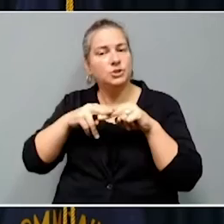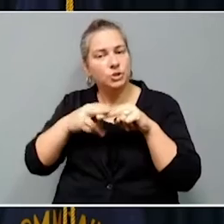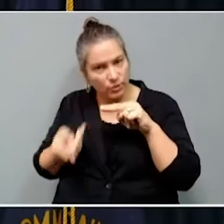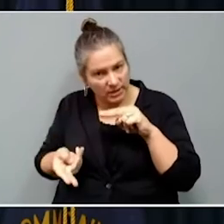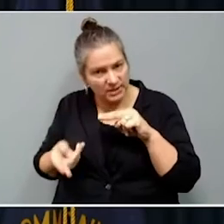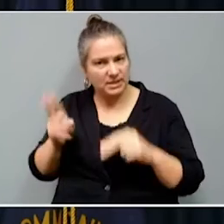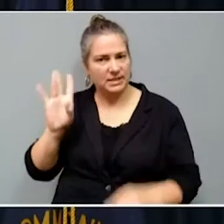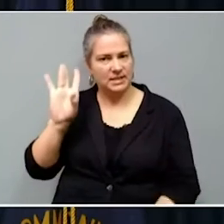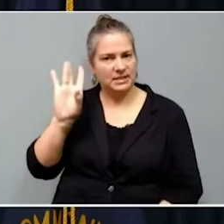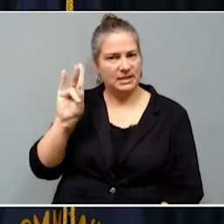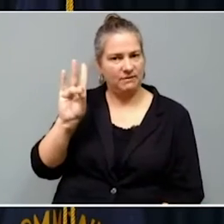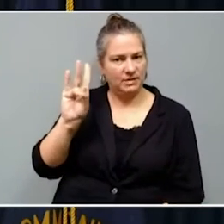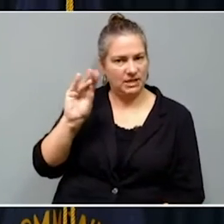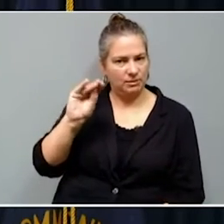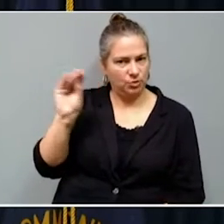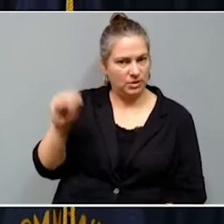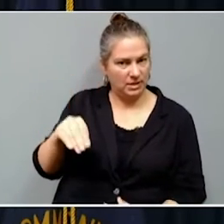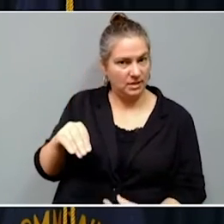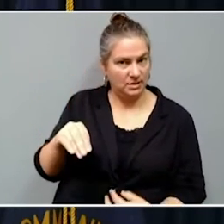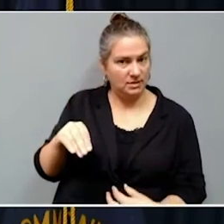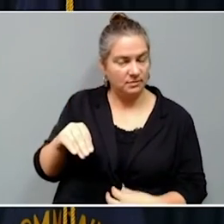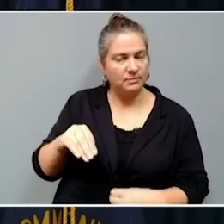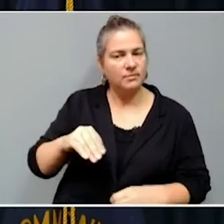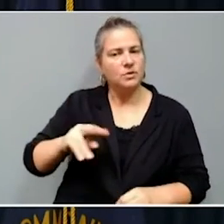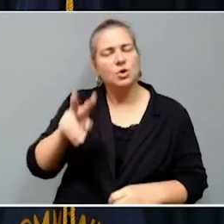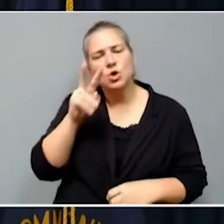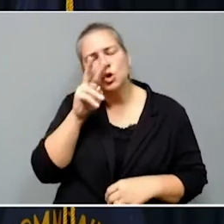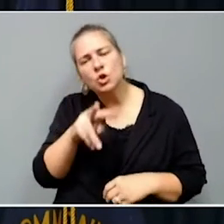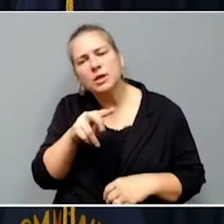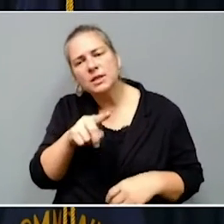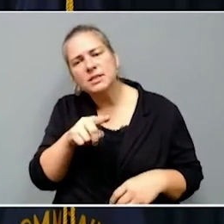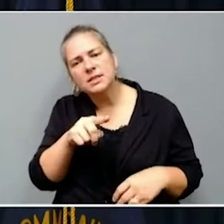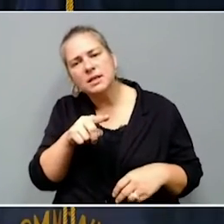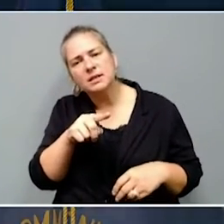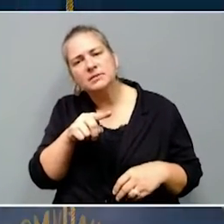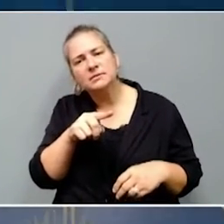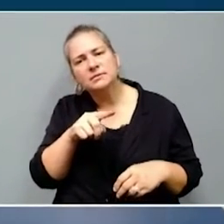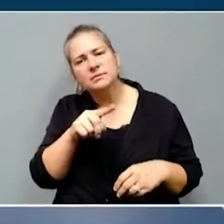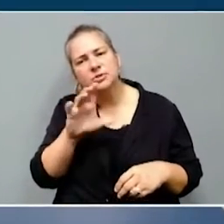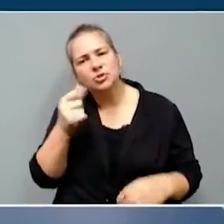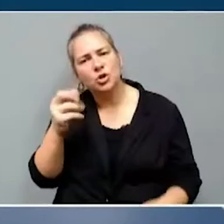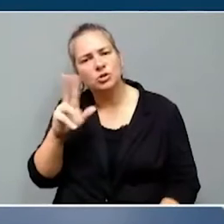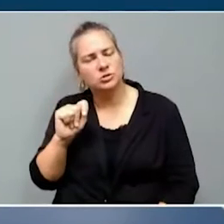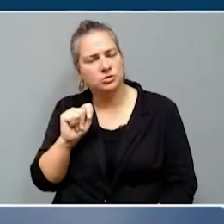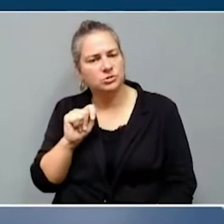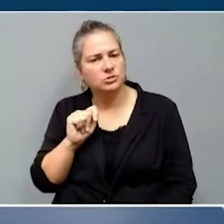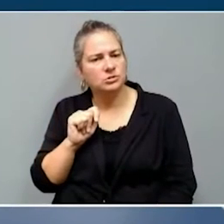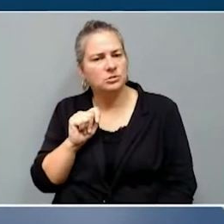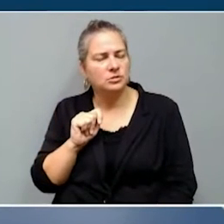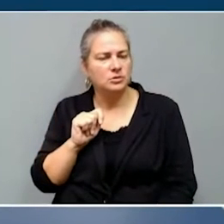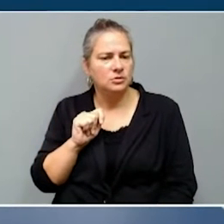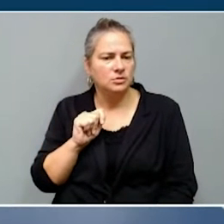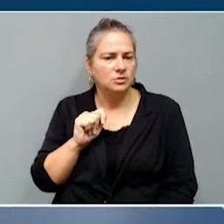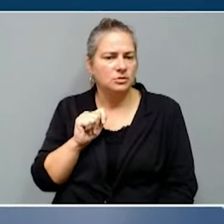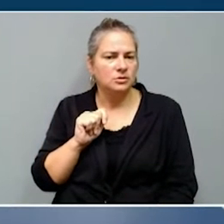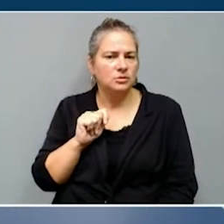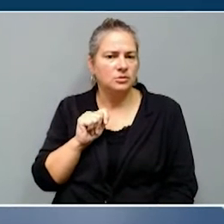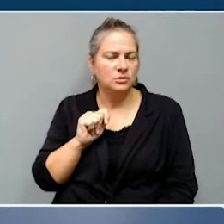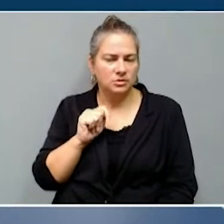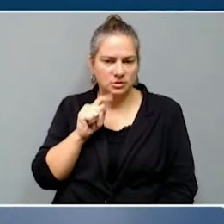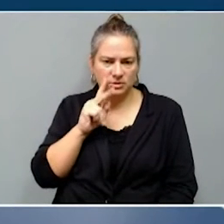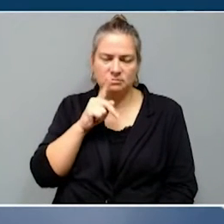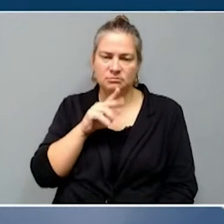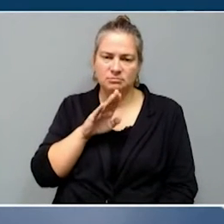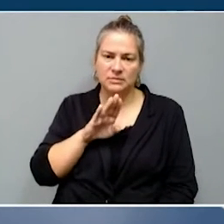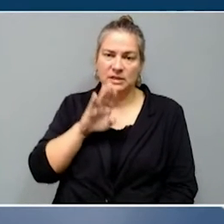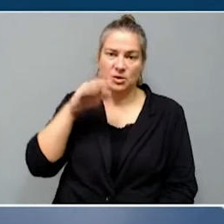over the past week. That is beginning to provide some relief to overwhelmed hospitals as the trend continues. We were a